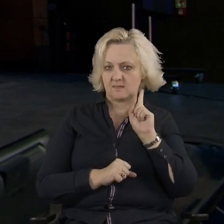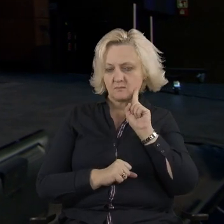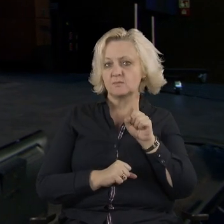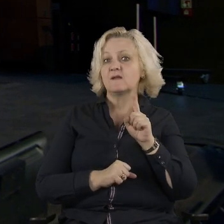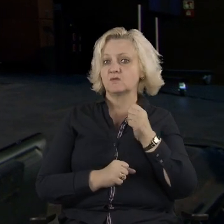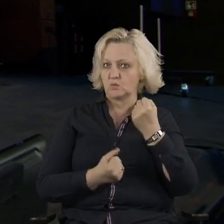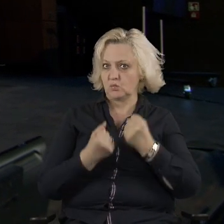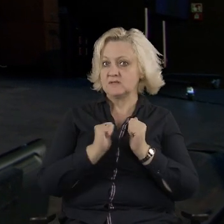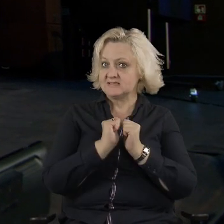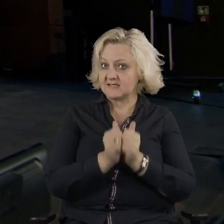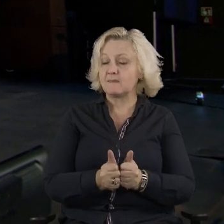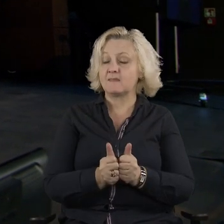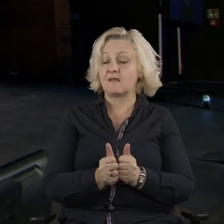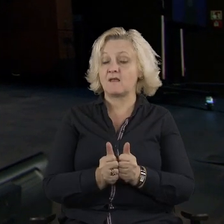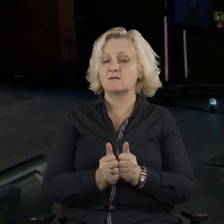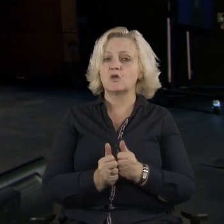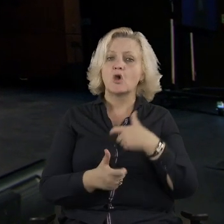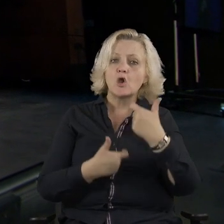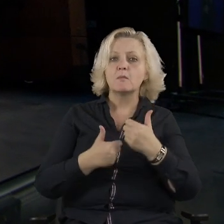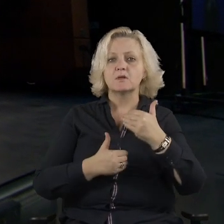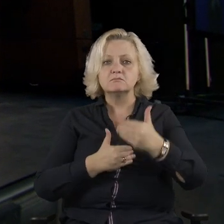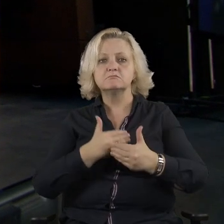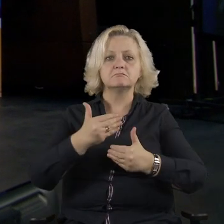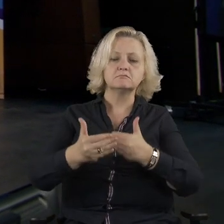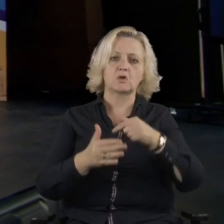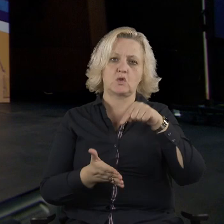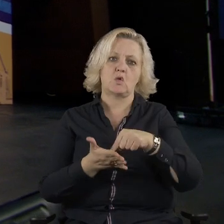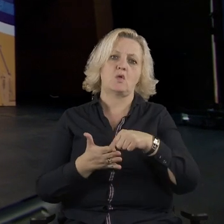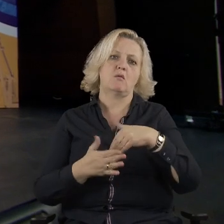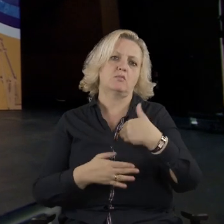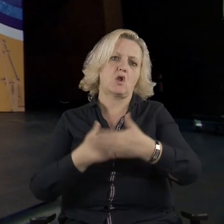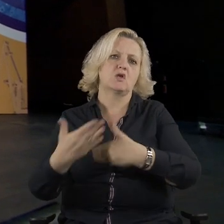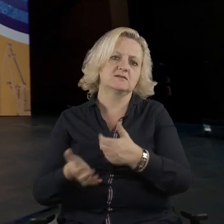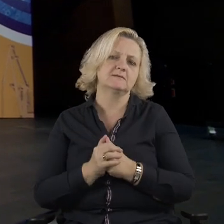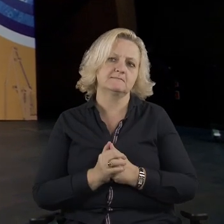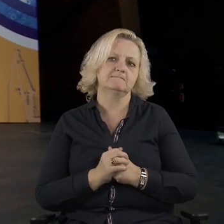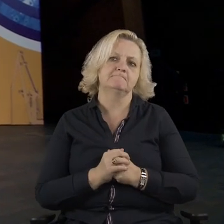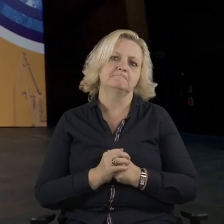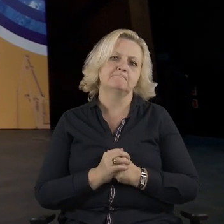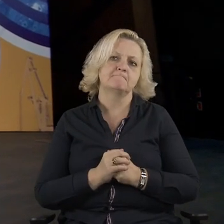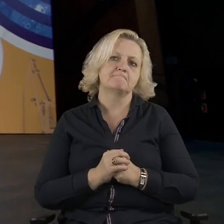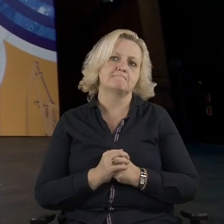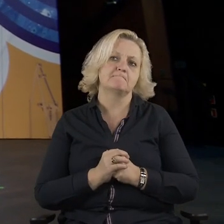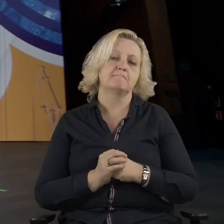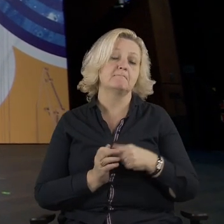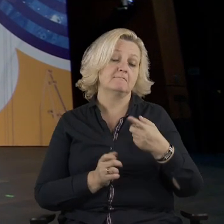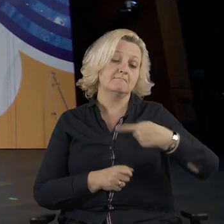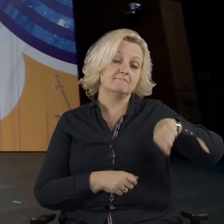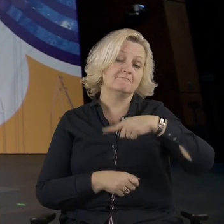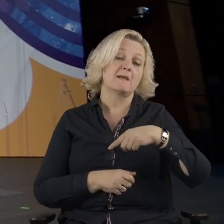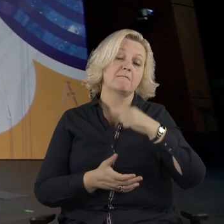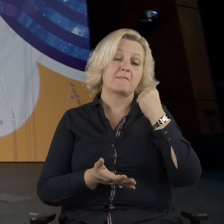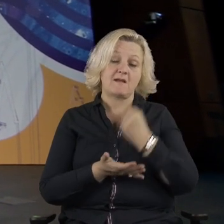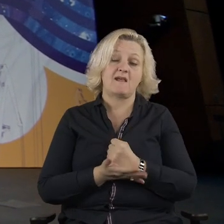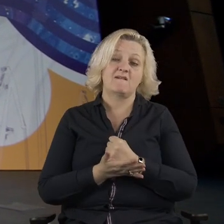our laws do not really manage to capture the pulse of lobbying